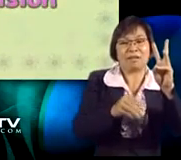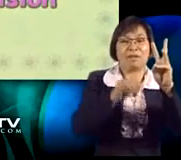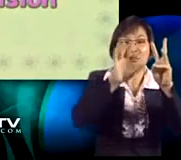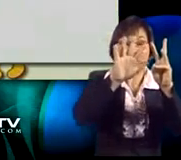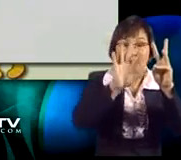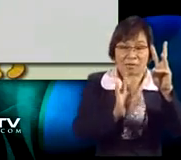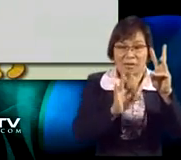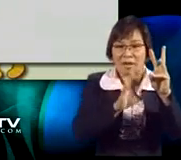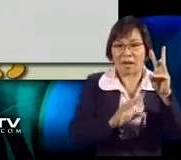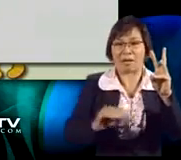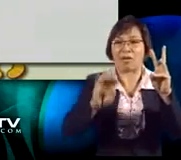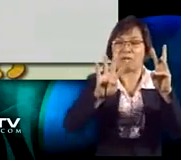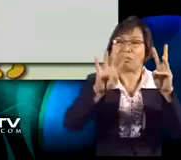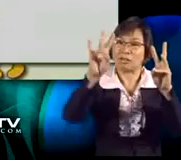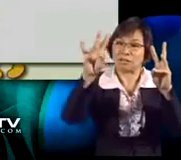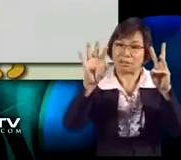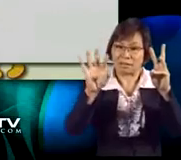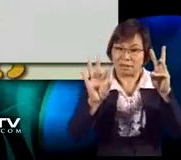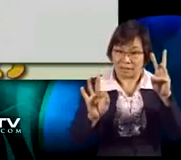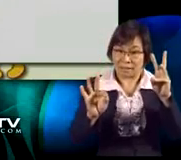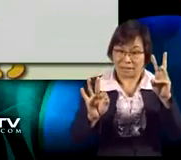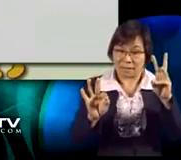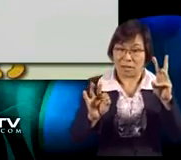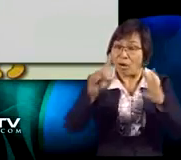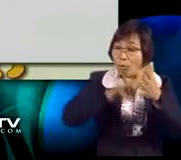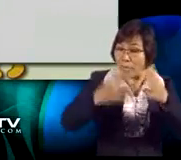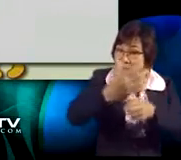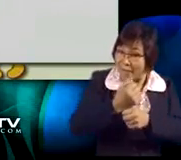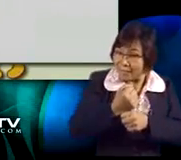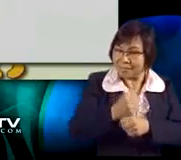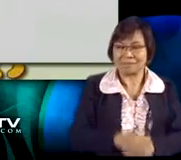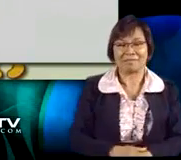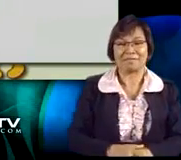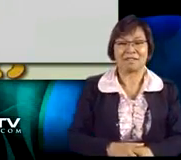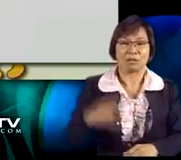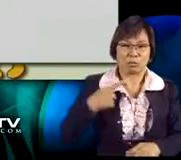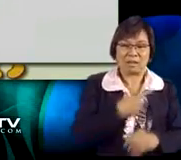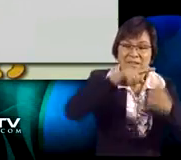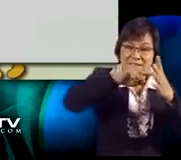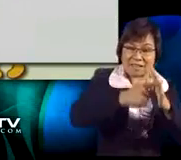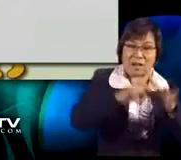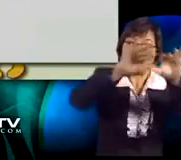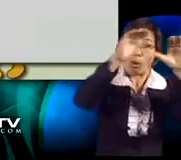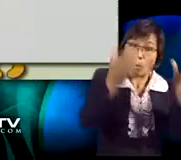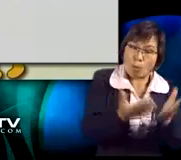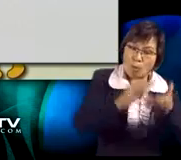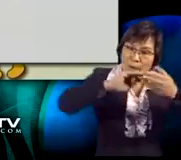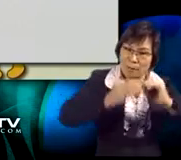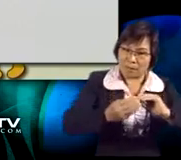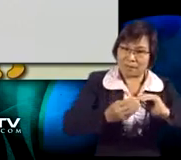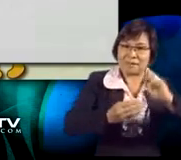If we add 6 and 5 9ths and 4 and 7 9ths, what should we get?